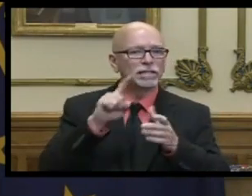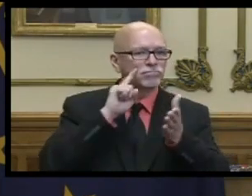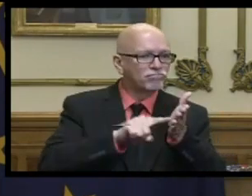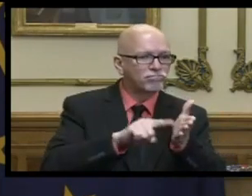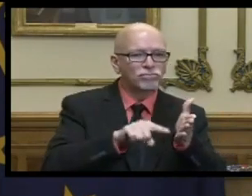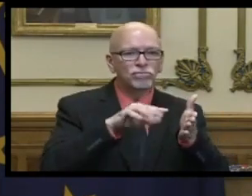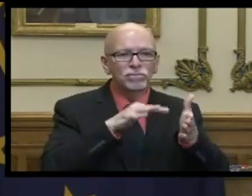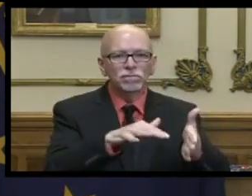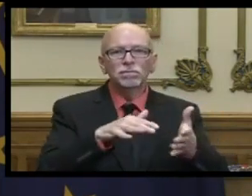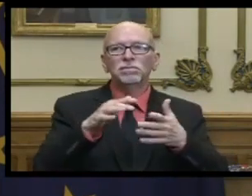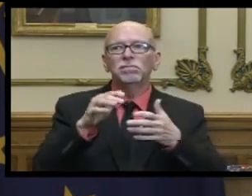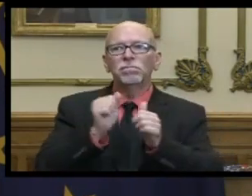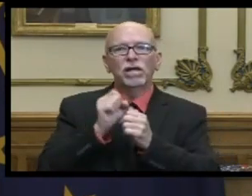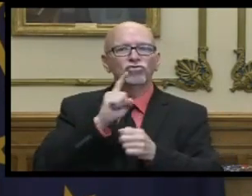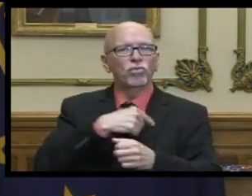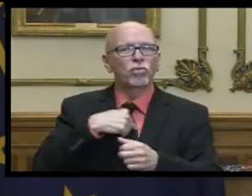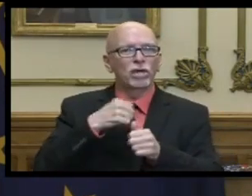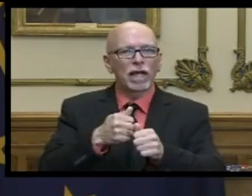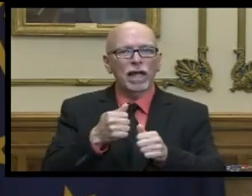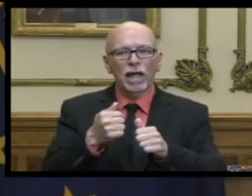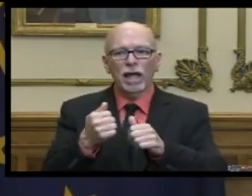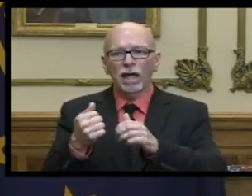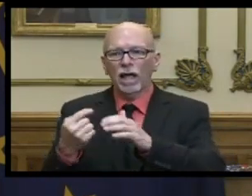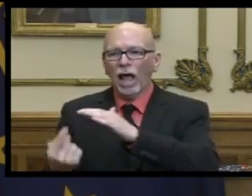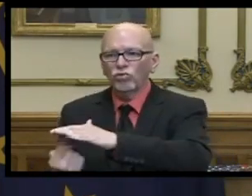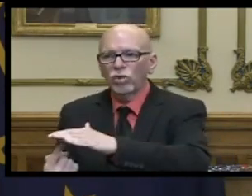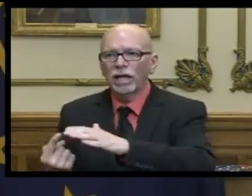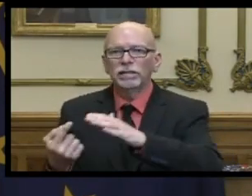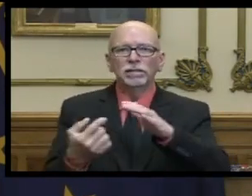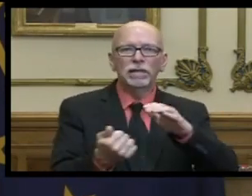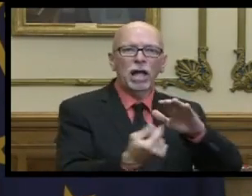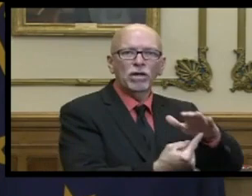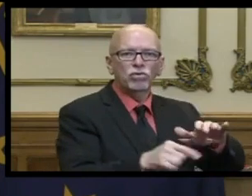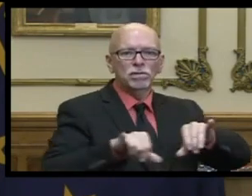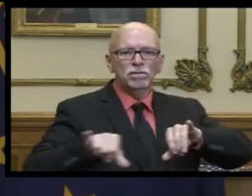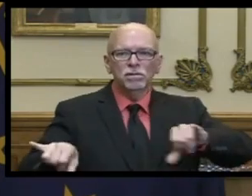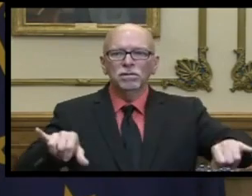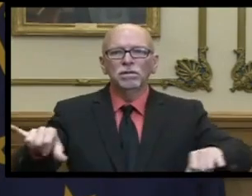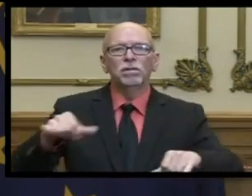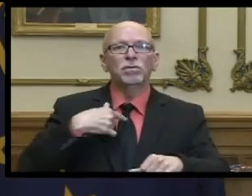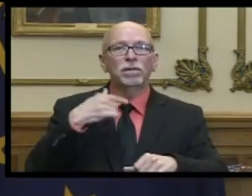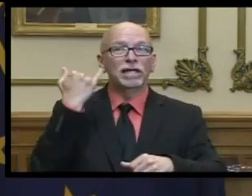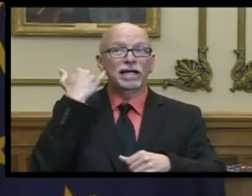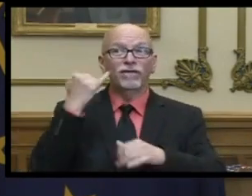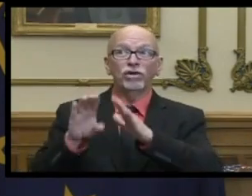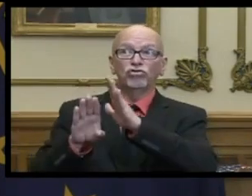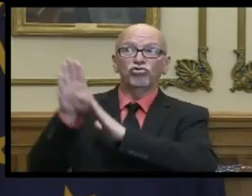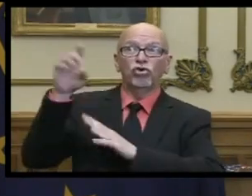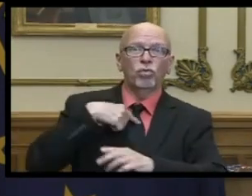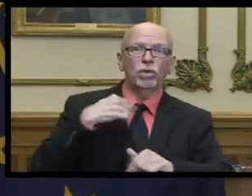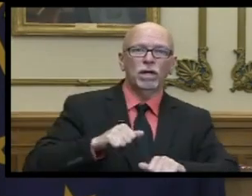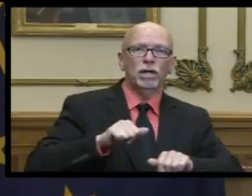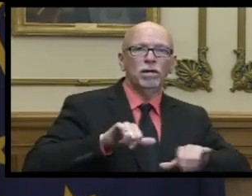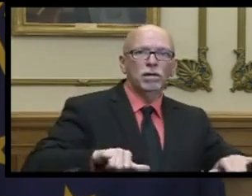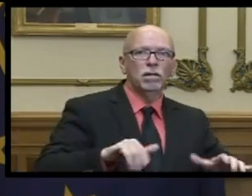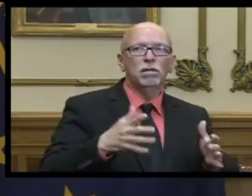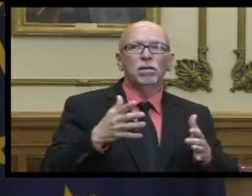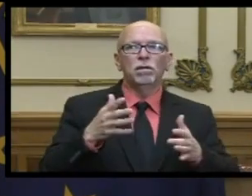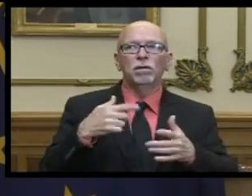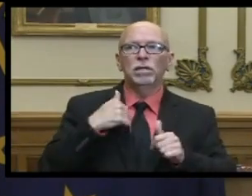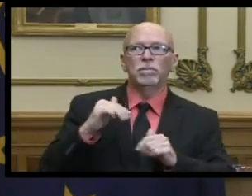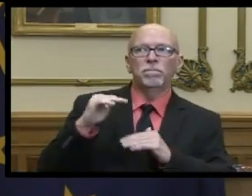making sure that we can isolate making sure that we can meet a surge with our own surge if they're um